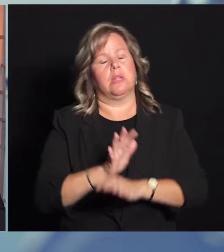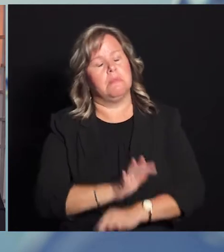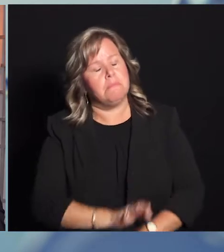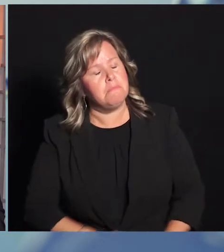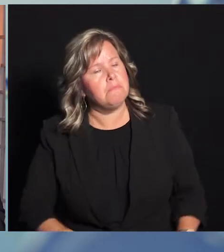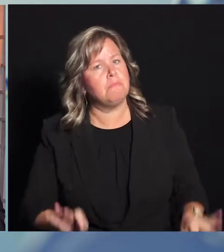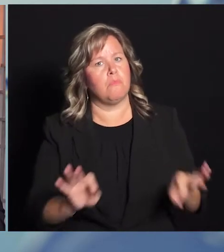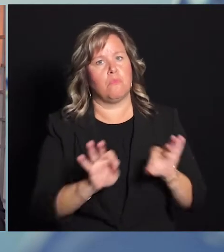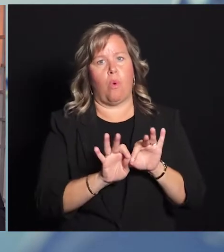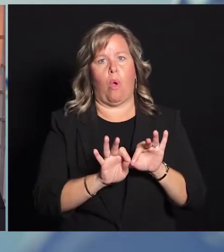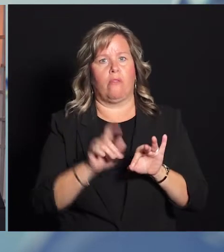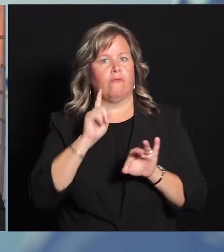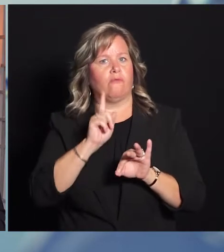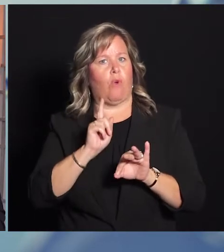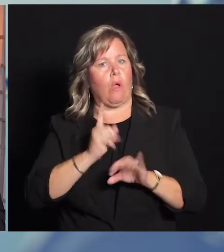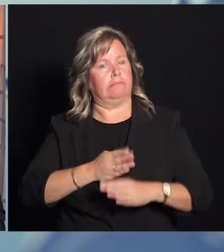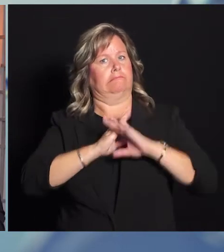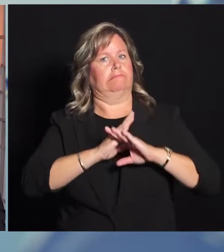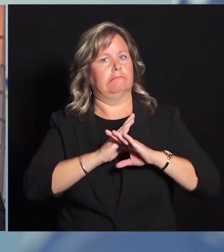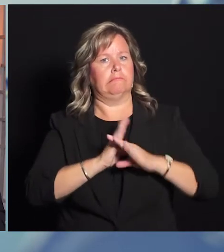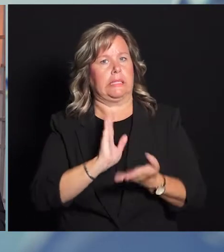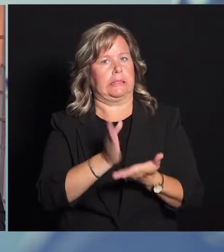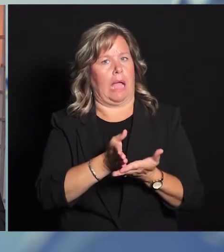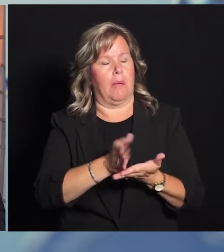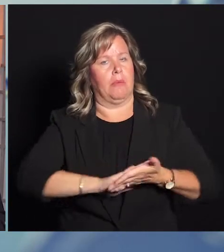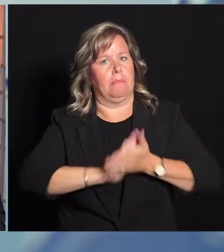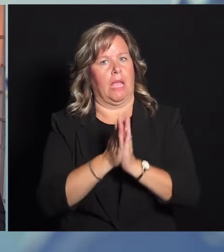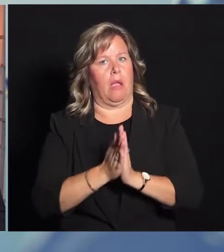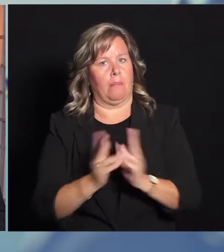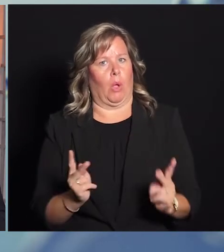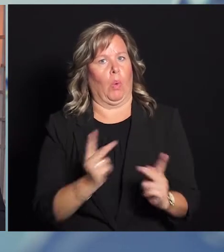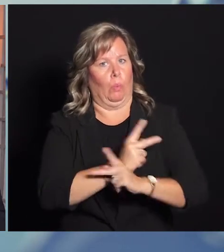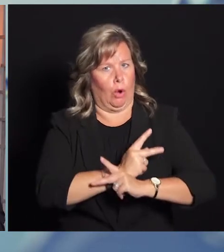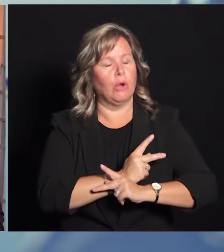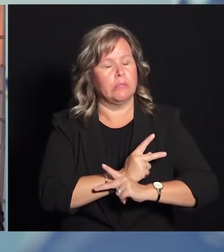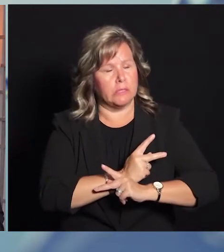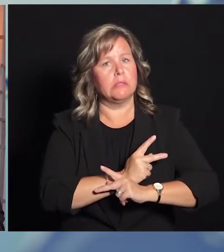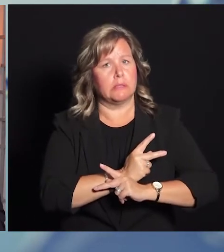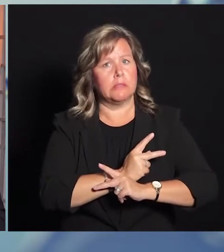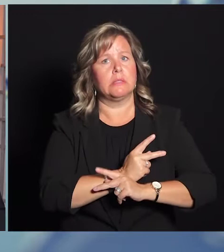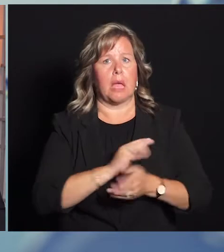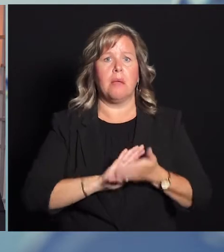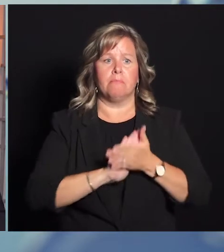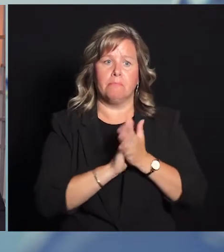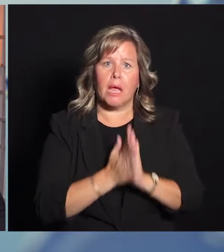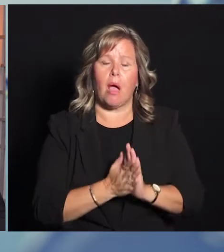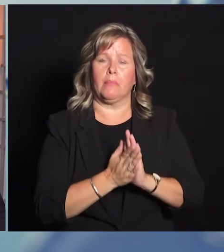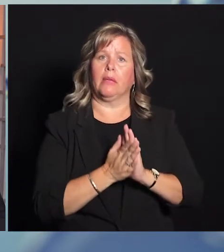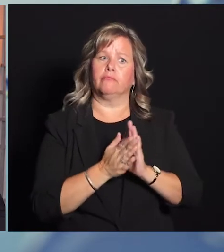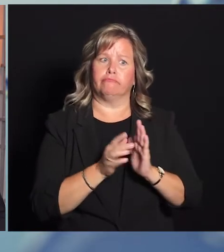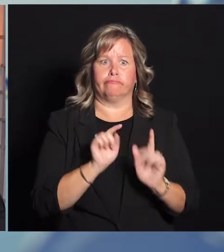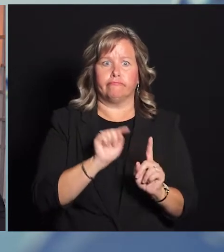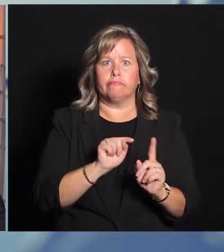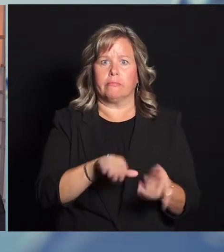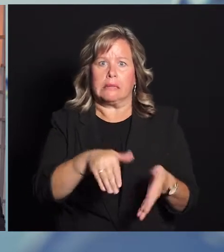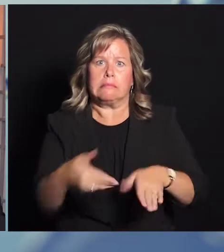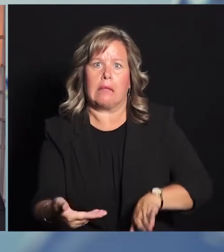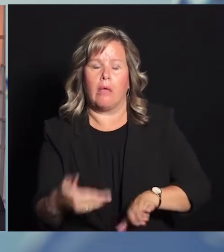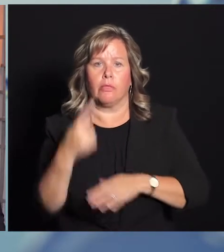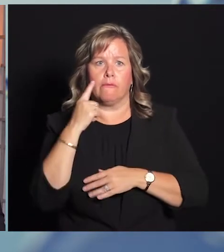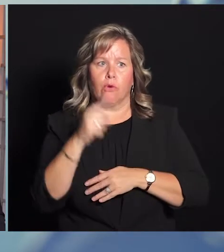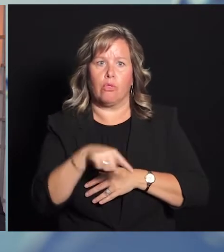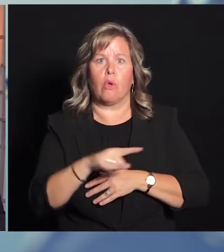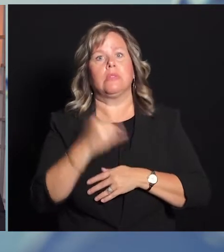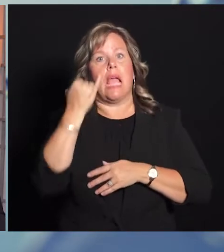is so important in order to stop these things from becoming so much worse and becoming one of those 53,000.